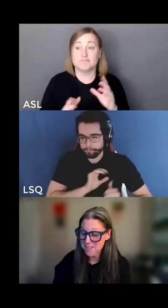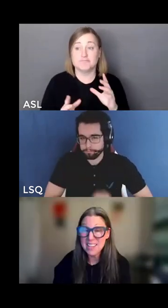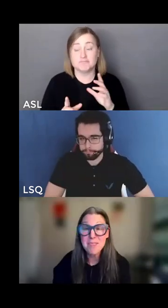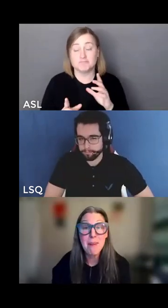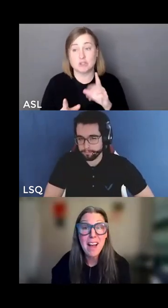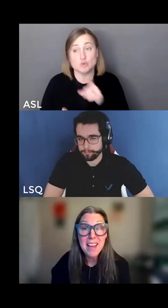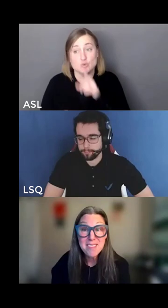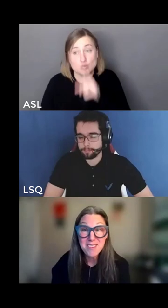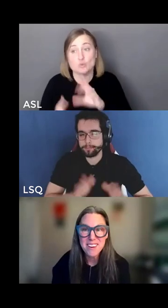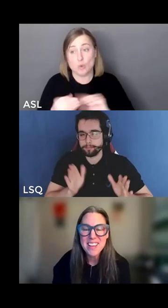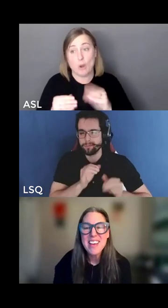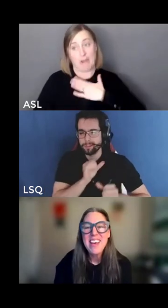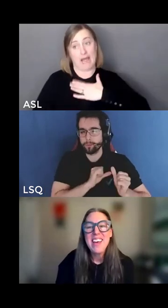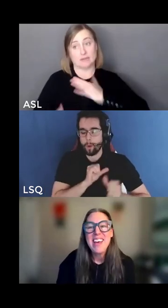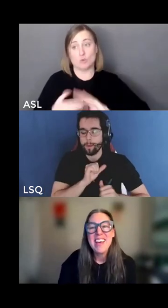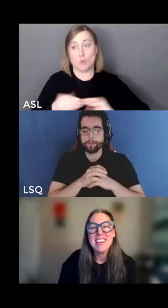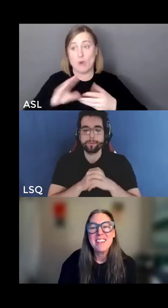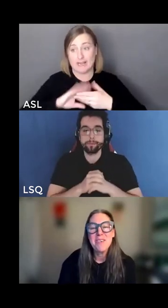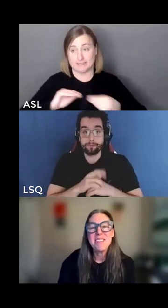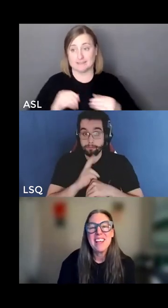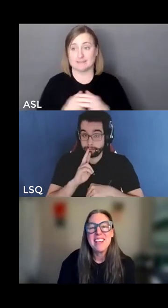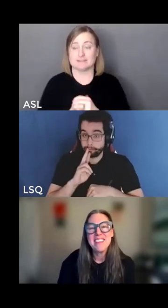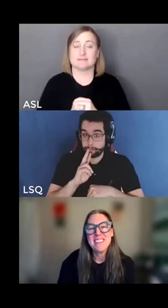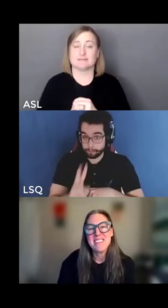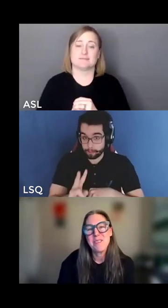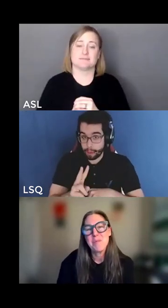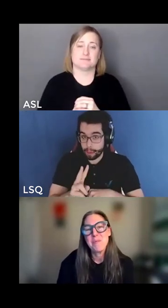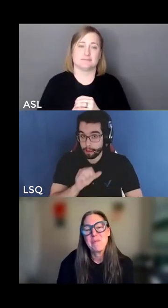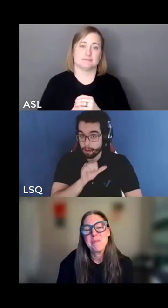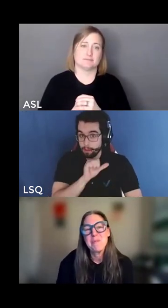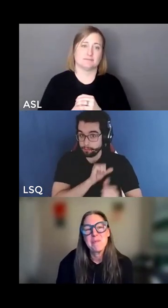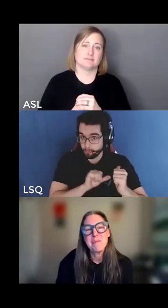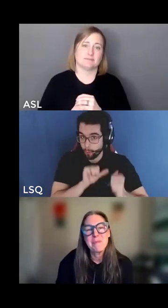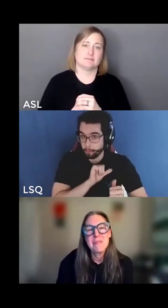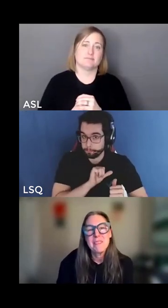it's a true story it's my story and it goes like this